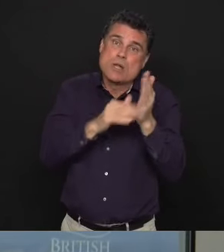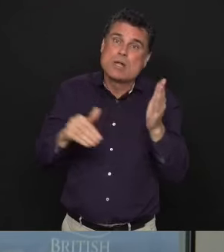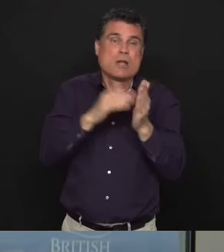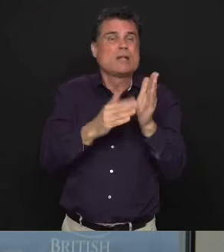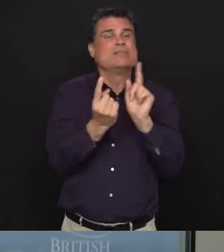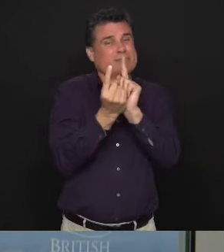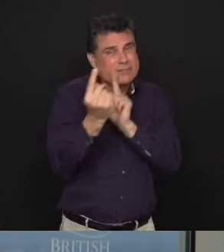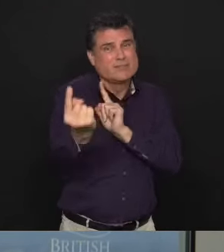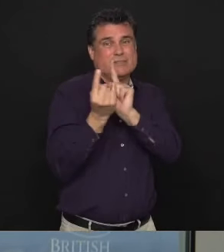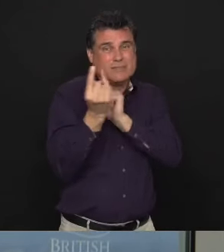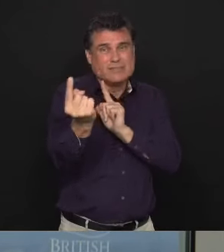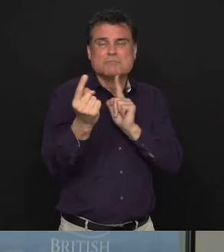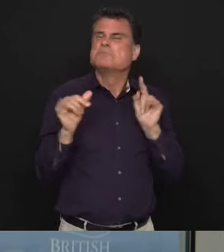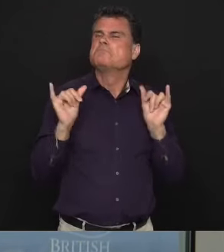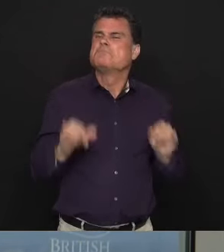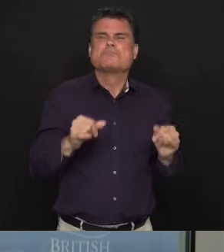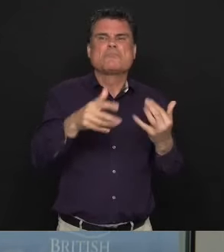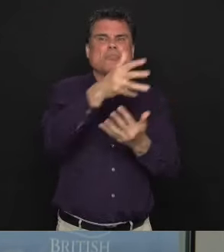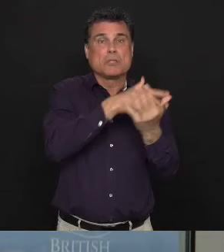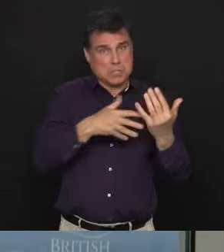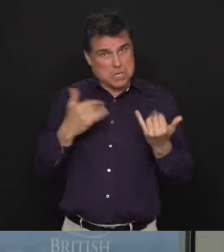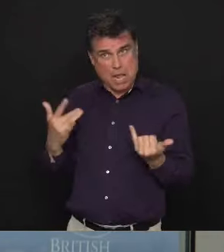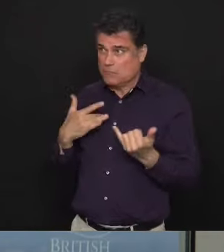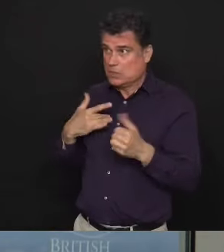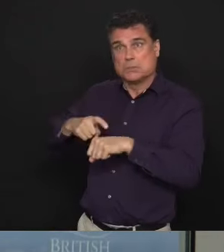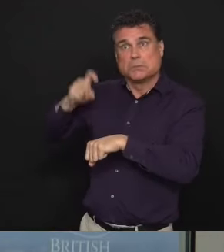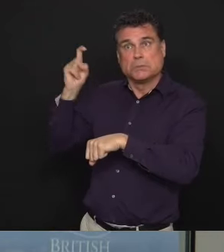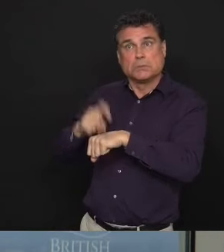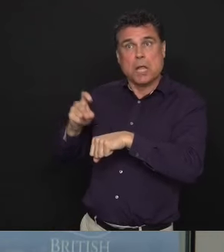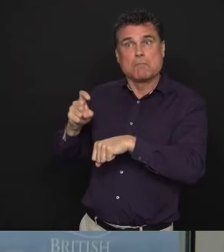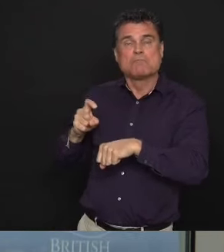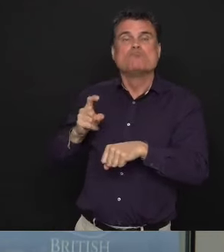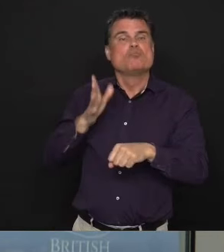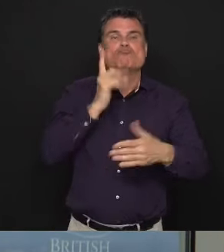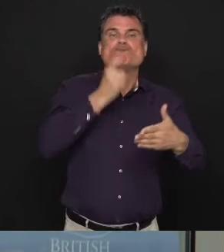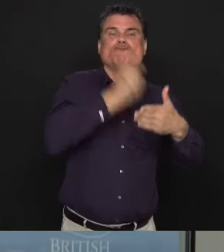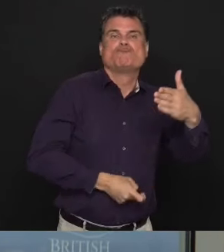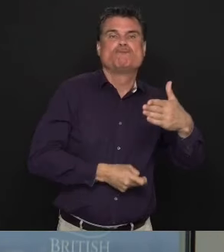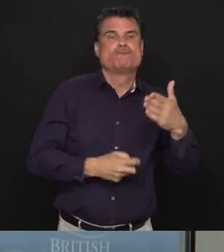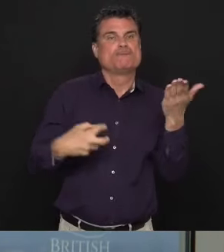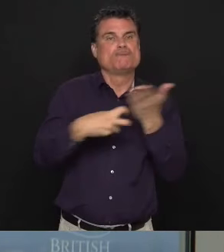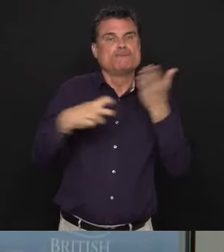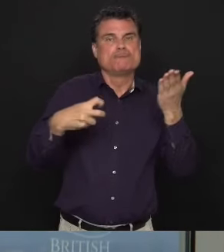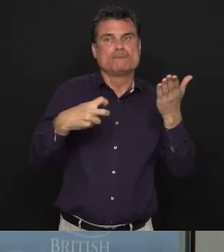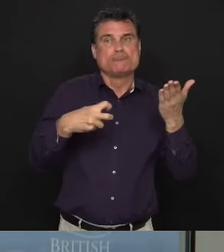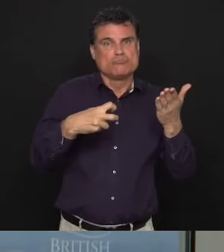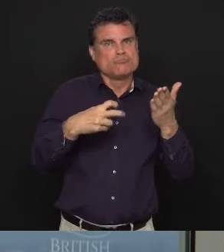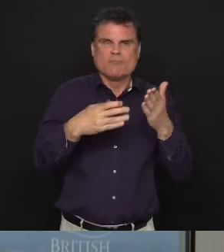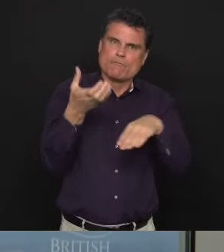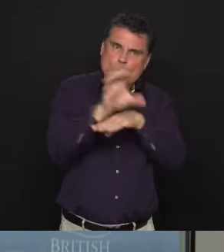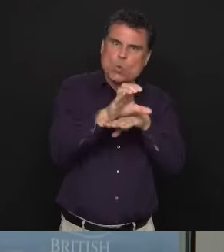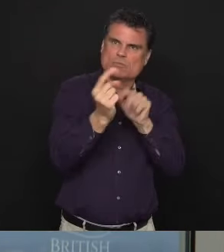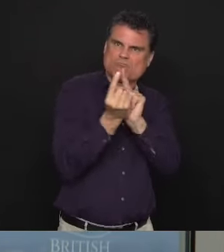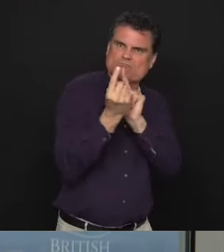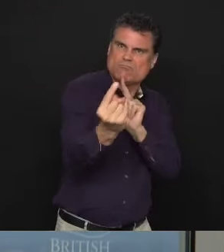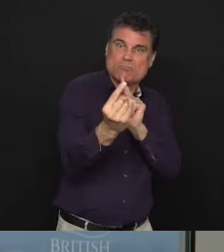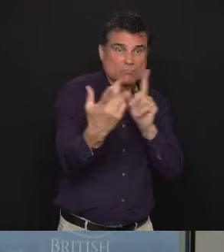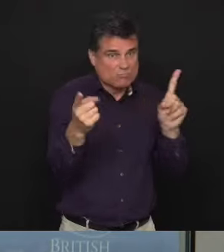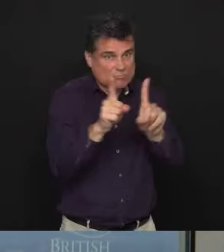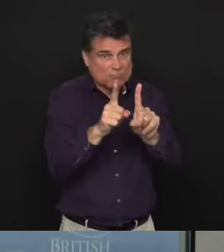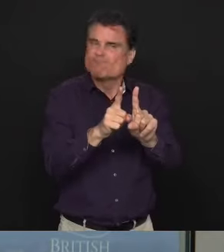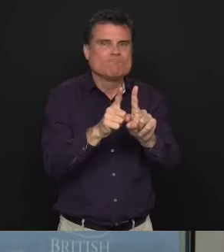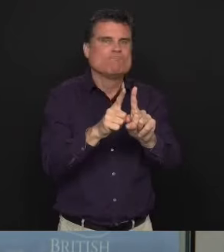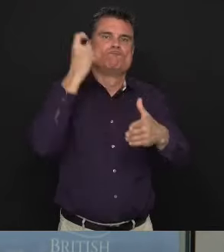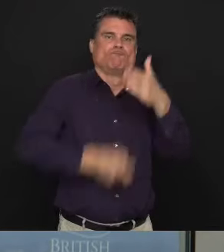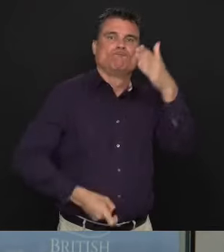perhaps we start ticketing and beefing up the enforcement in this area to keep people safe? What I can tell you is